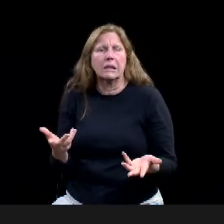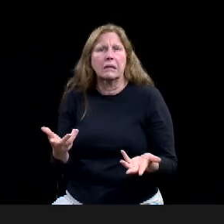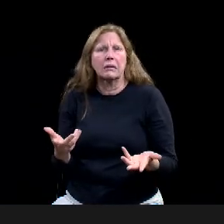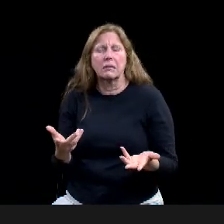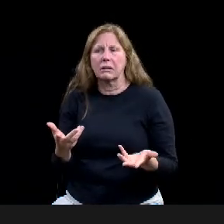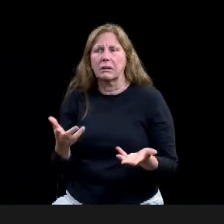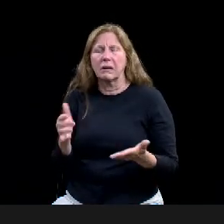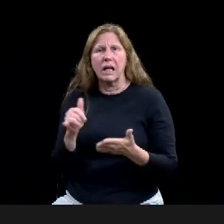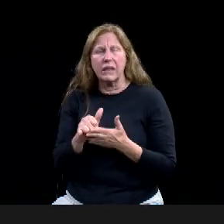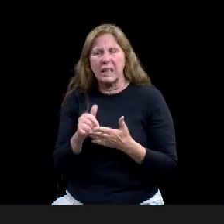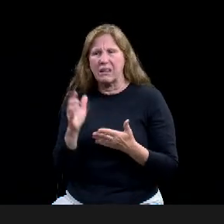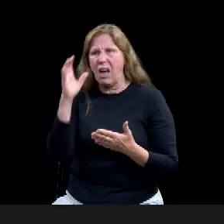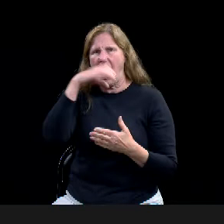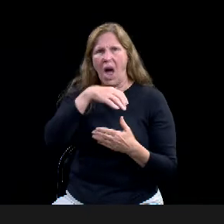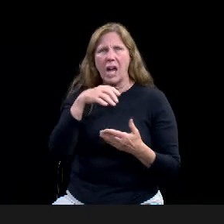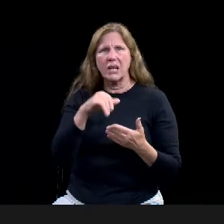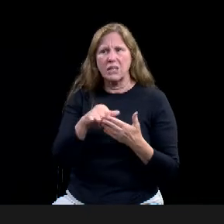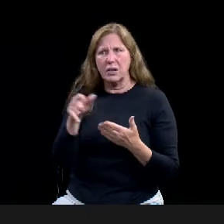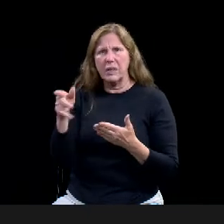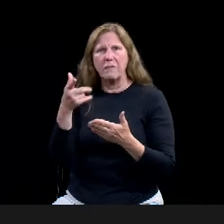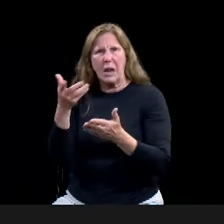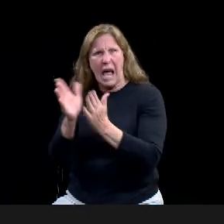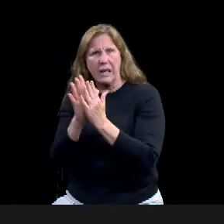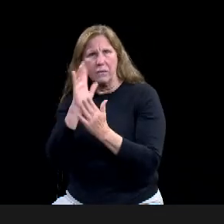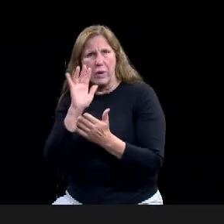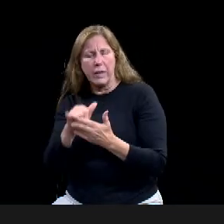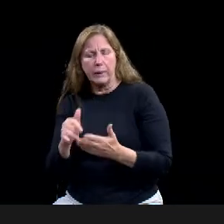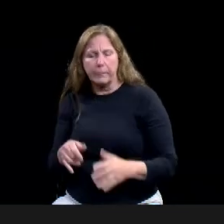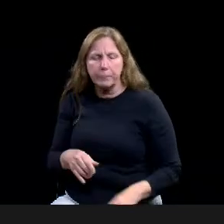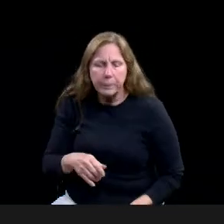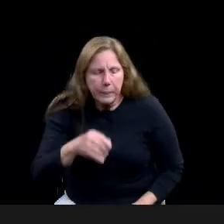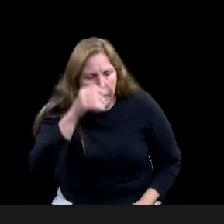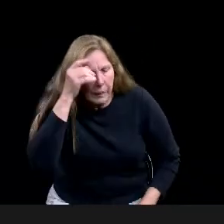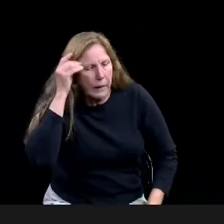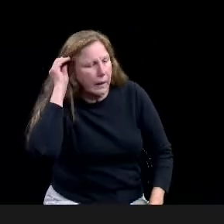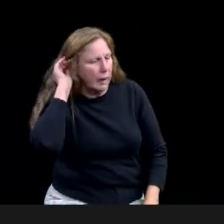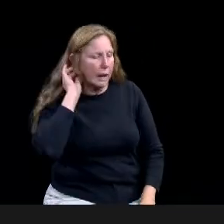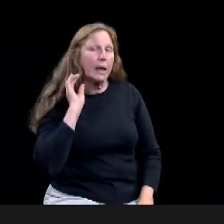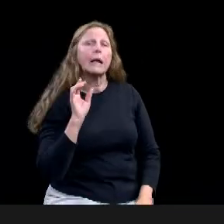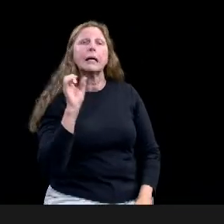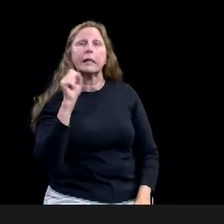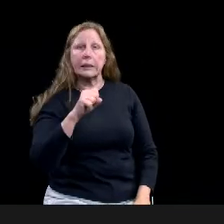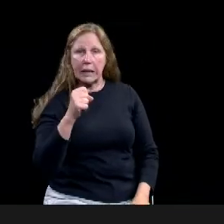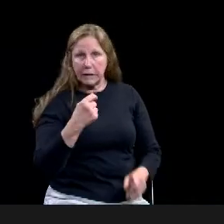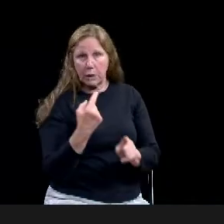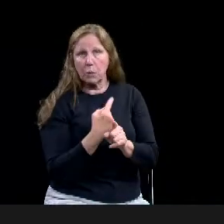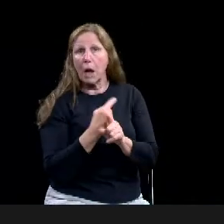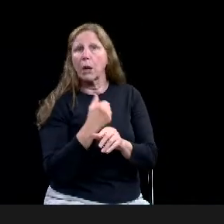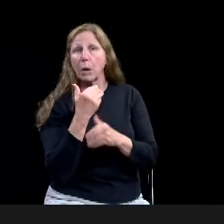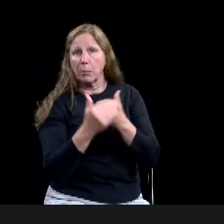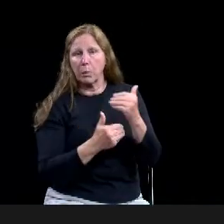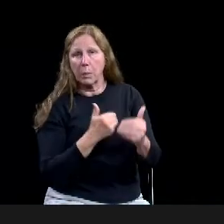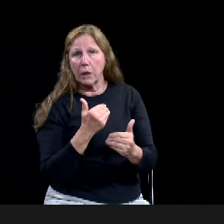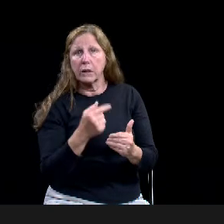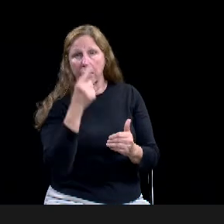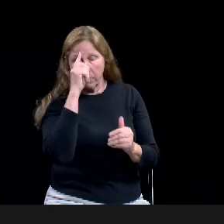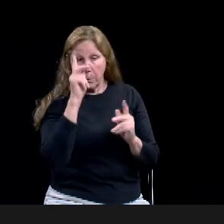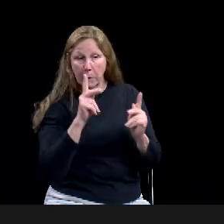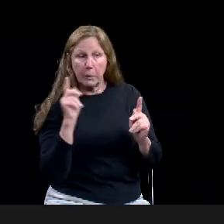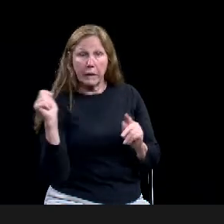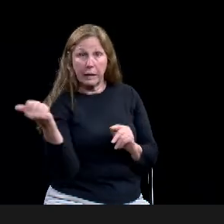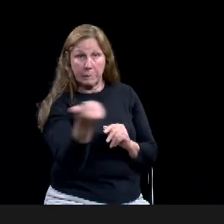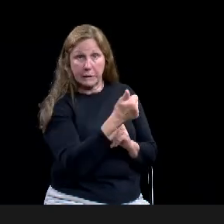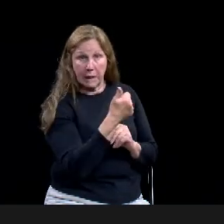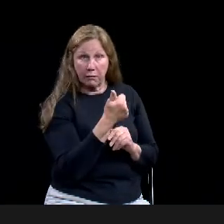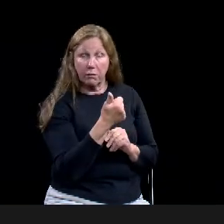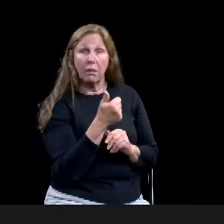for folks to create, to request additional street lights. Um, it is a little bit of a process. Um, it requires the people,